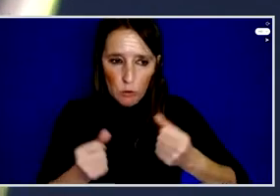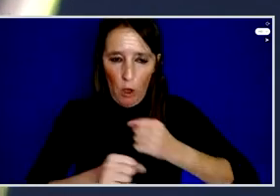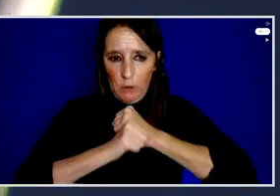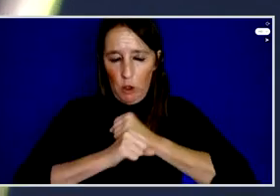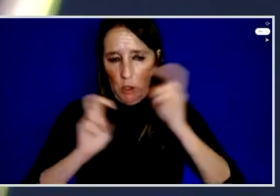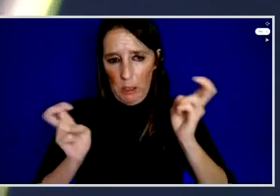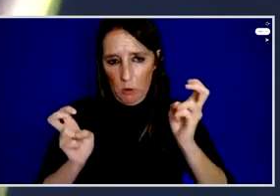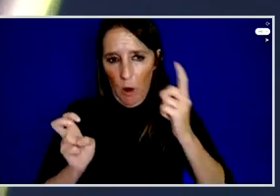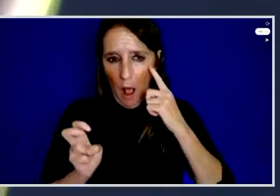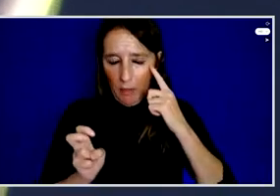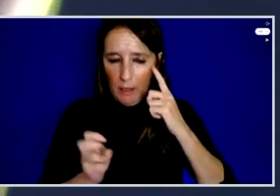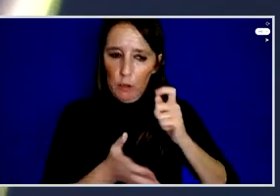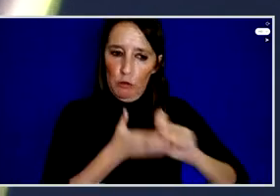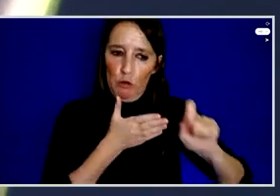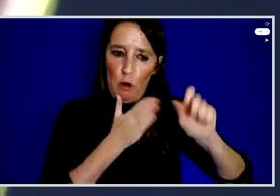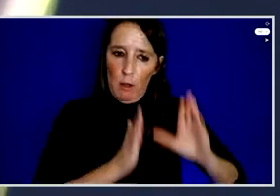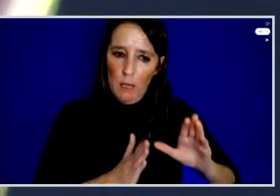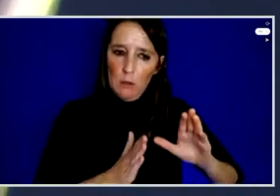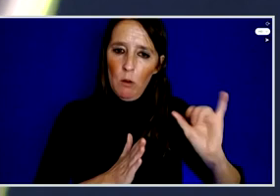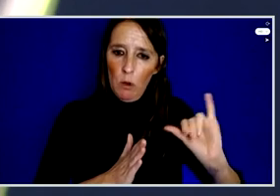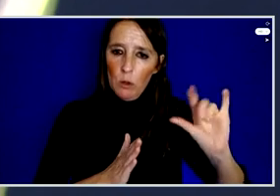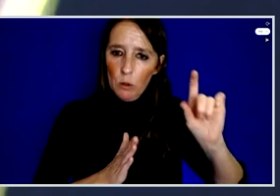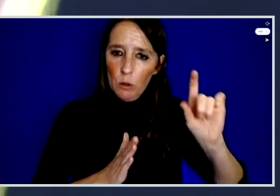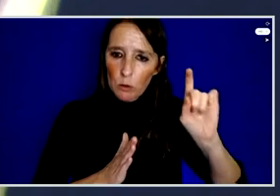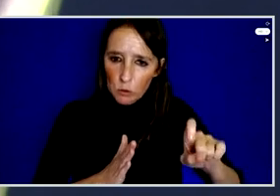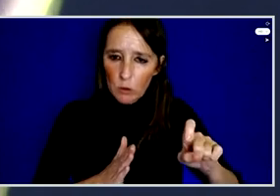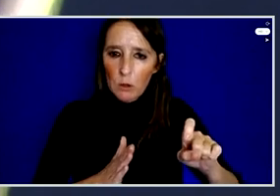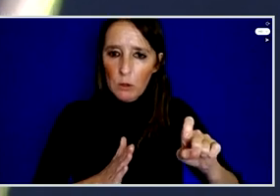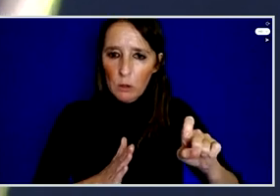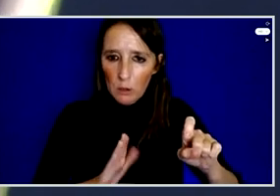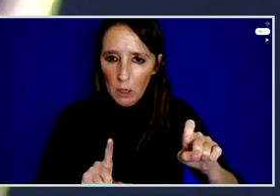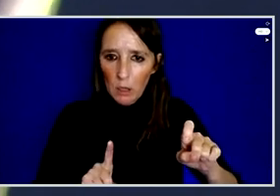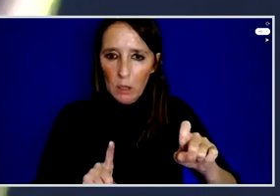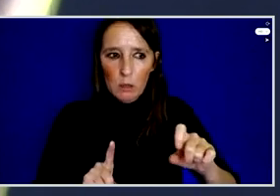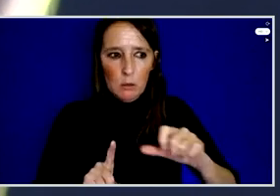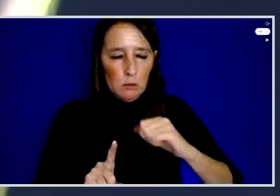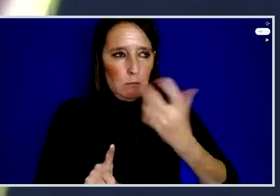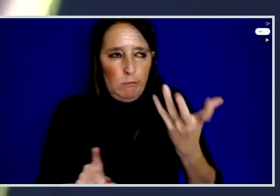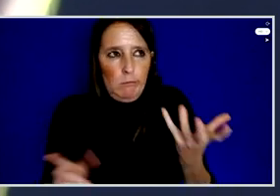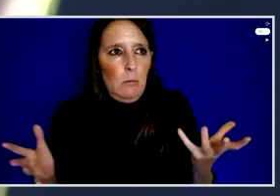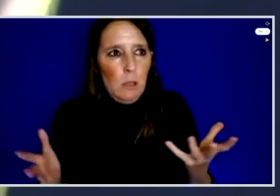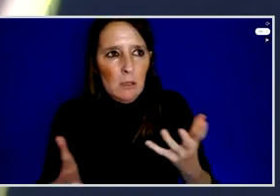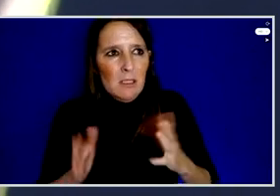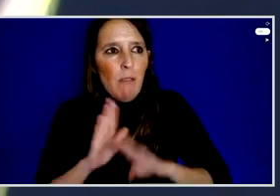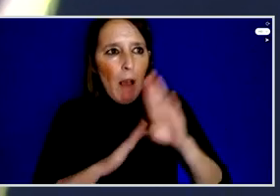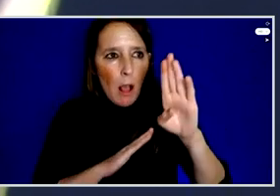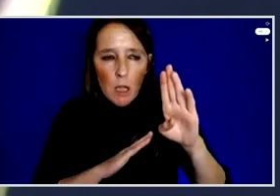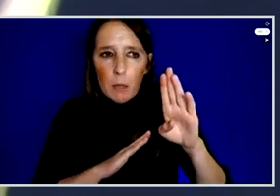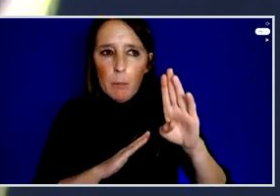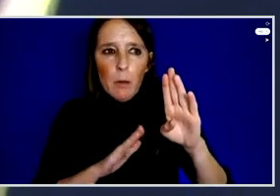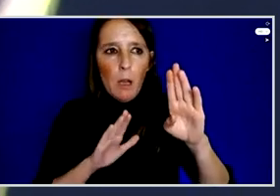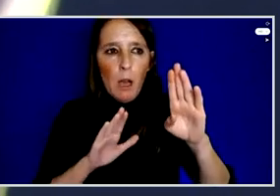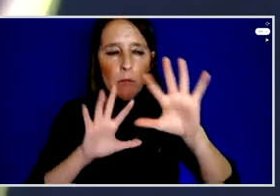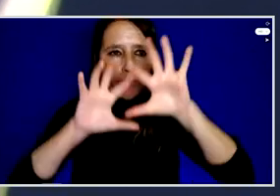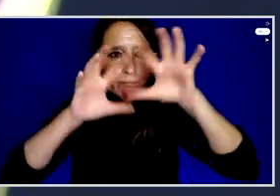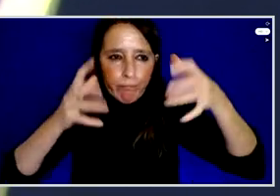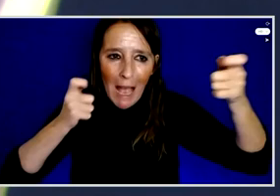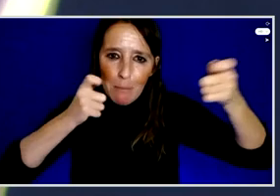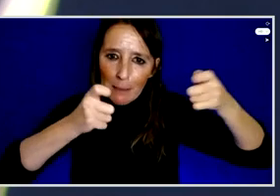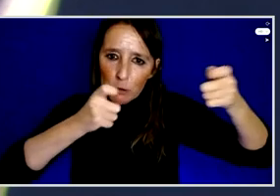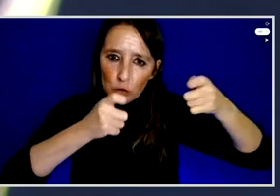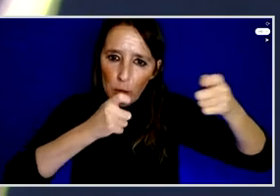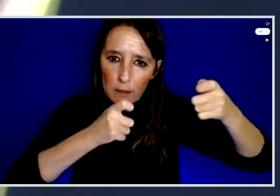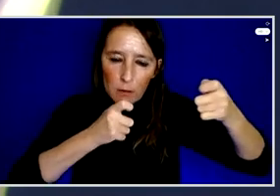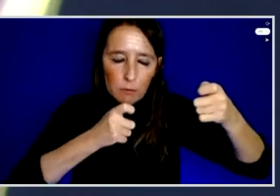should be also help there not just financially we also need to develop some kind of new strategies like newsroom lever strategies who